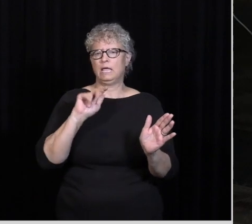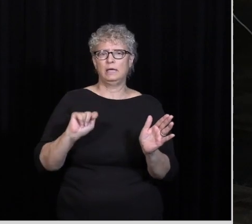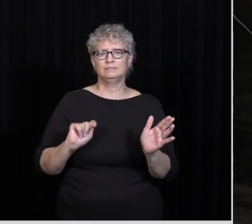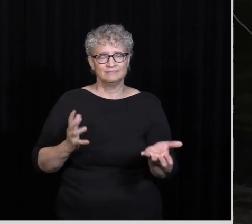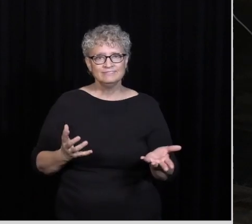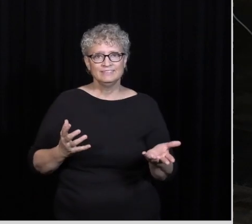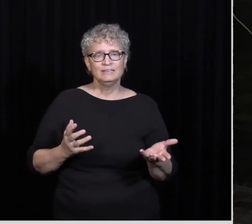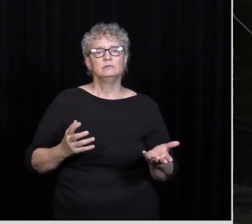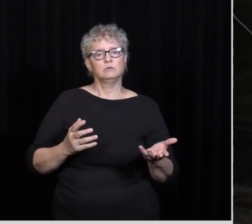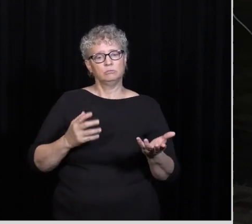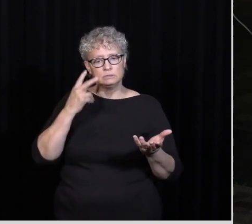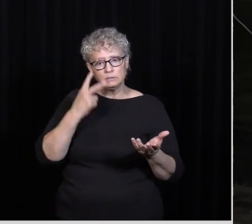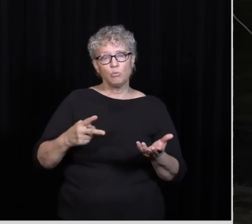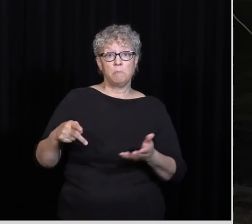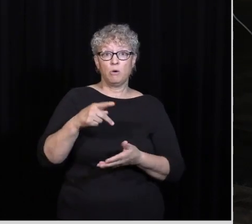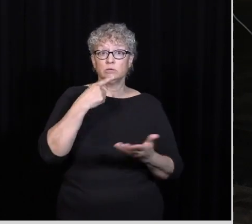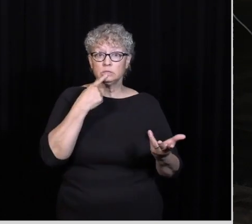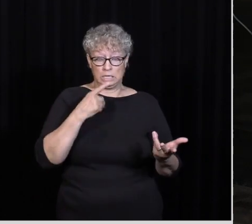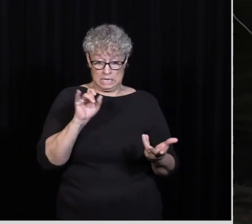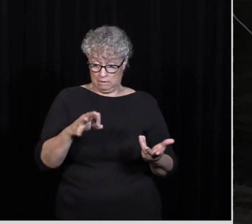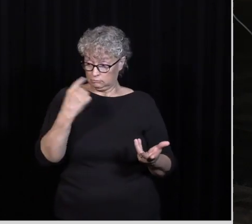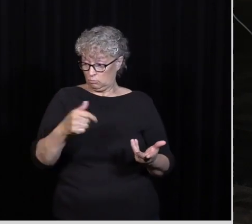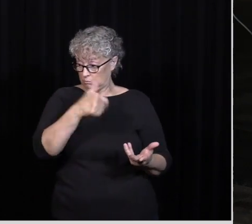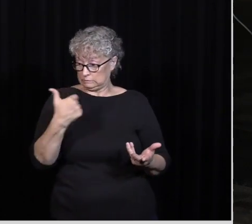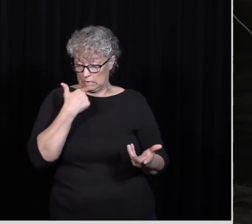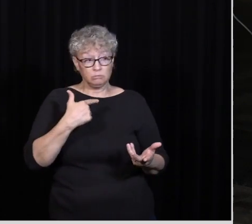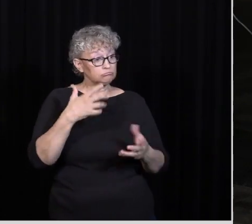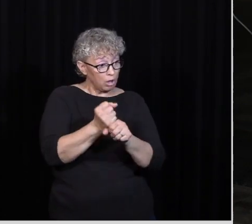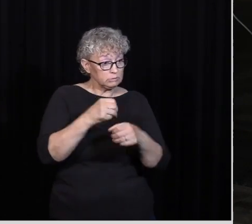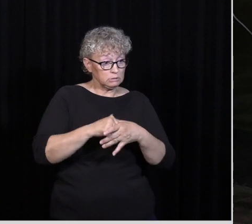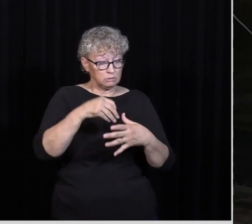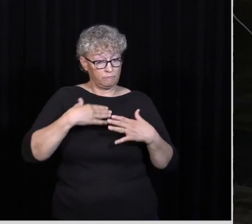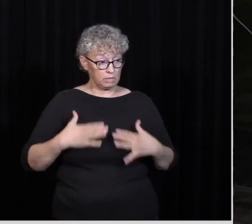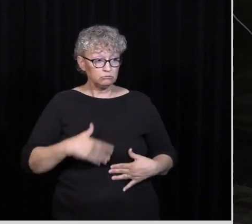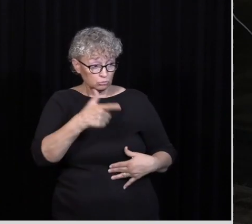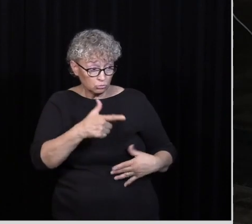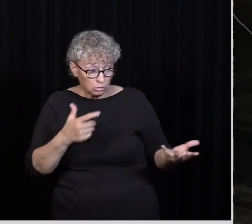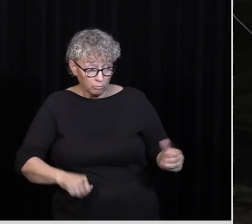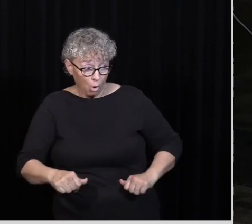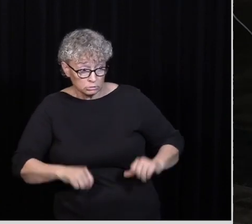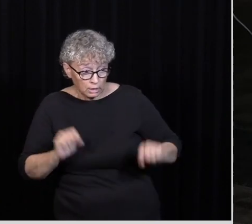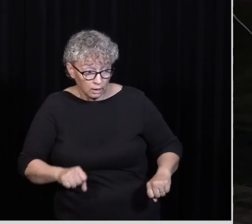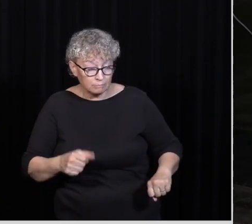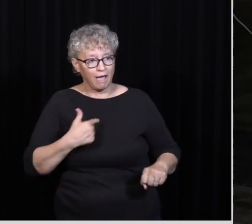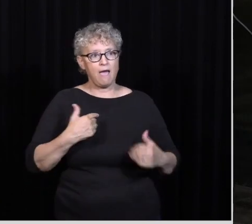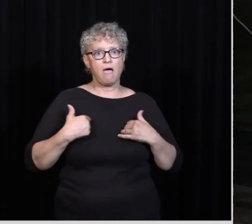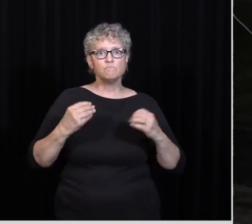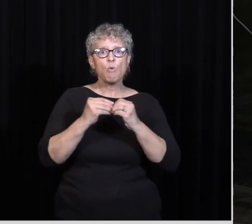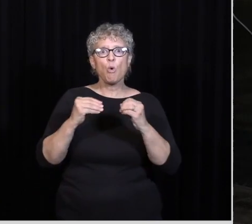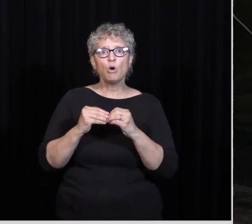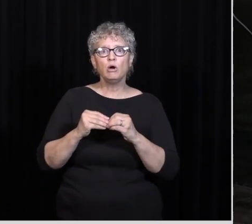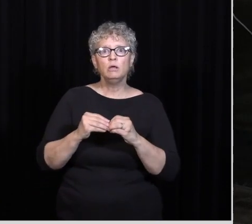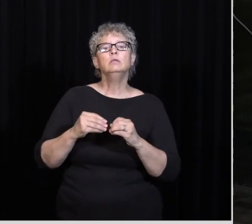says He's like If anyone else thinks They have reason To put confidence in the flesh Like if you think You have reason to boast I have more Look at what he says